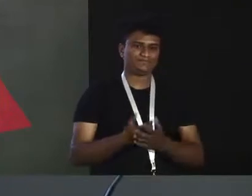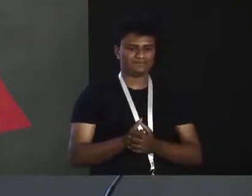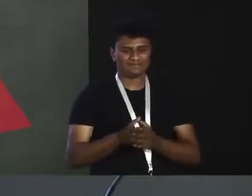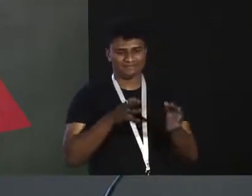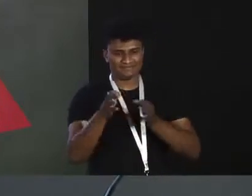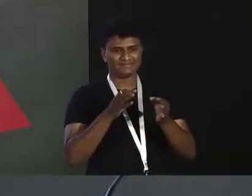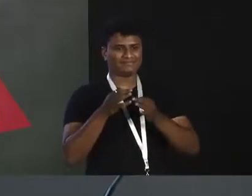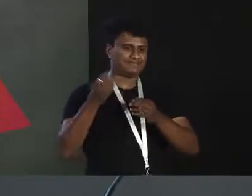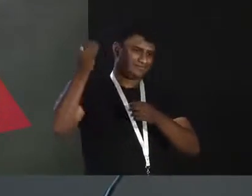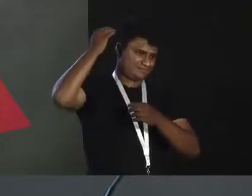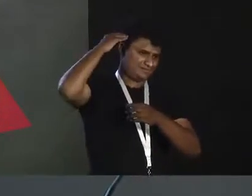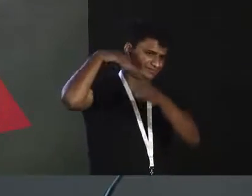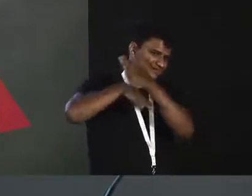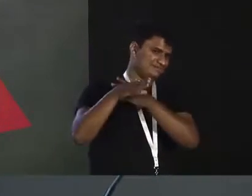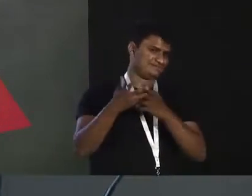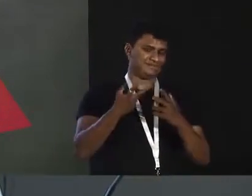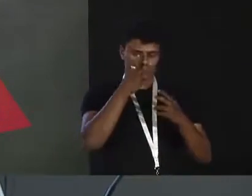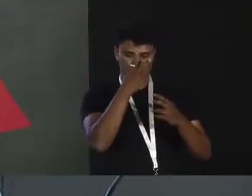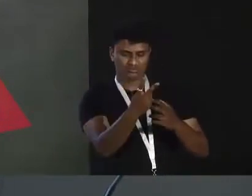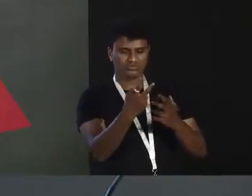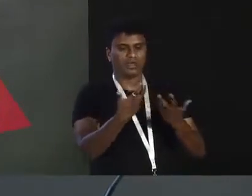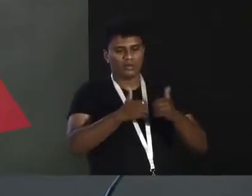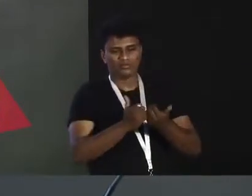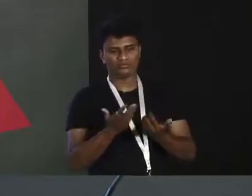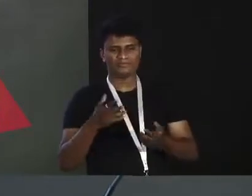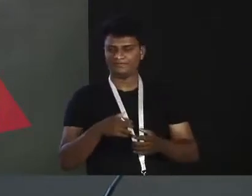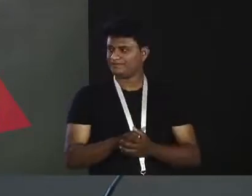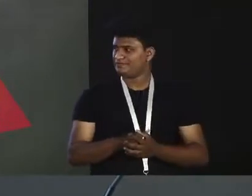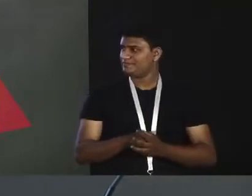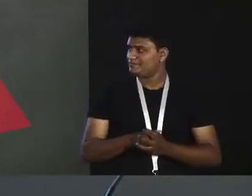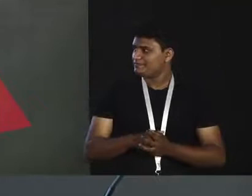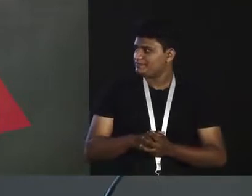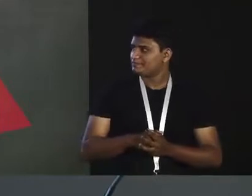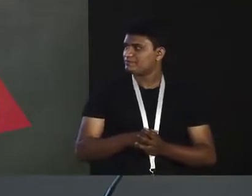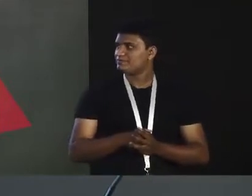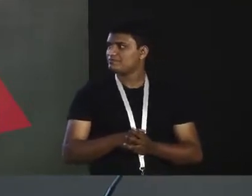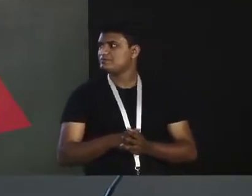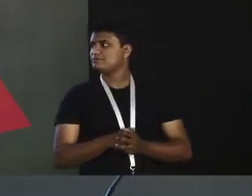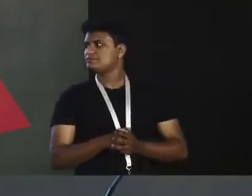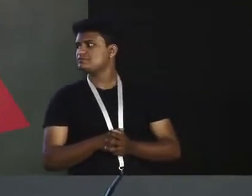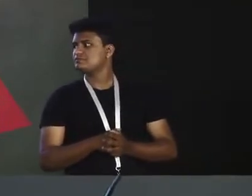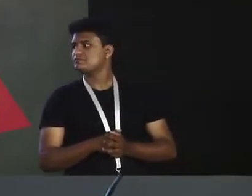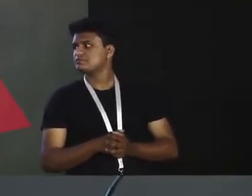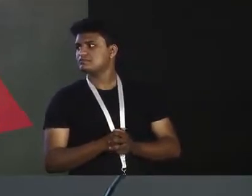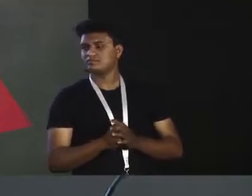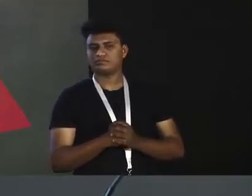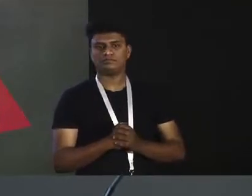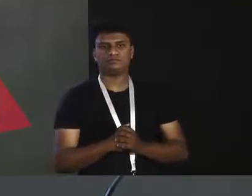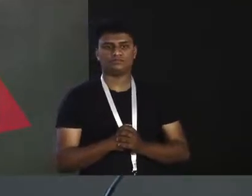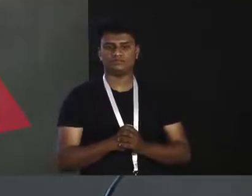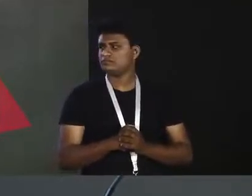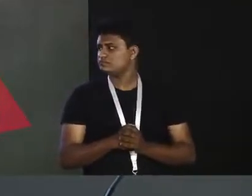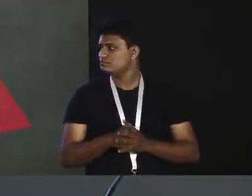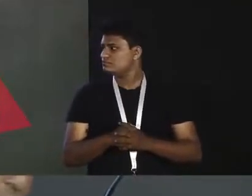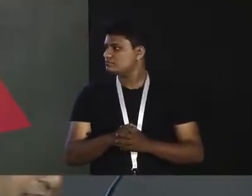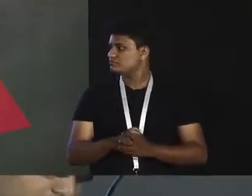in the brain to give you a vision. Anyone who wants to try it, get into an fMRI machine and watch the display.